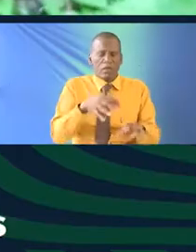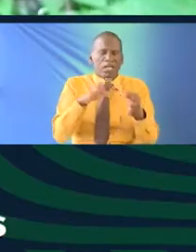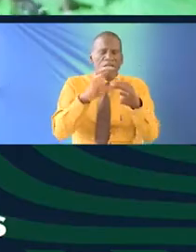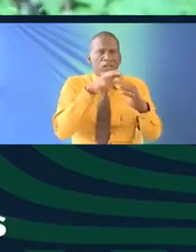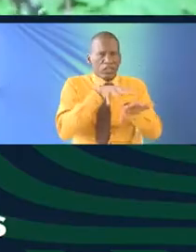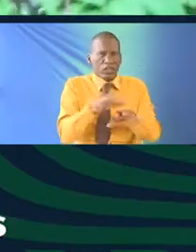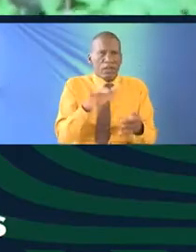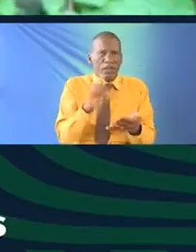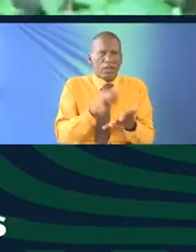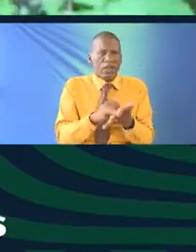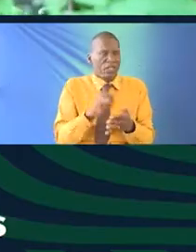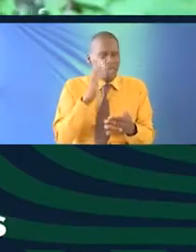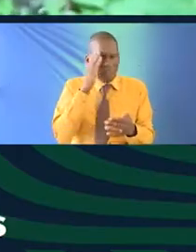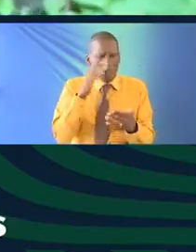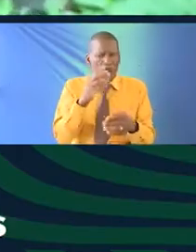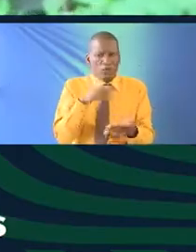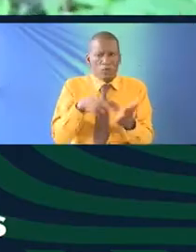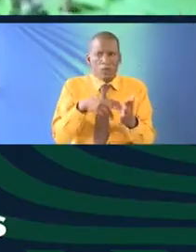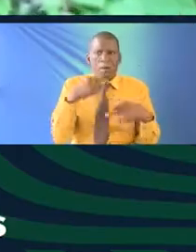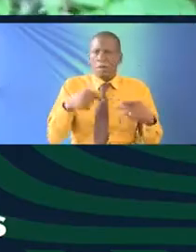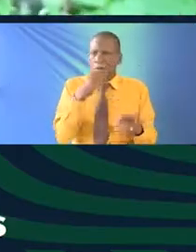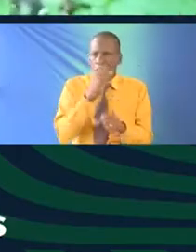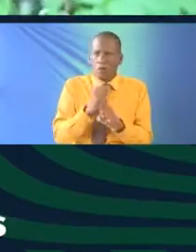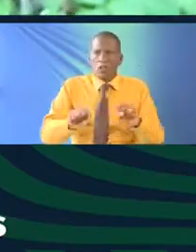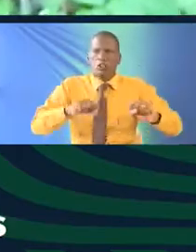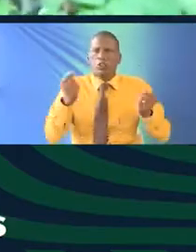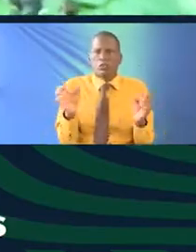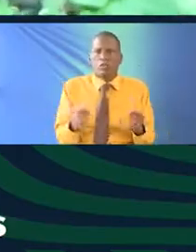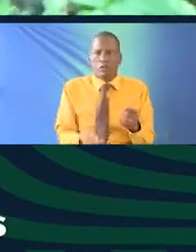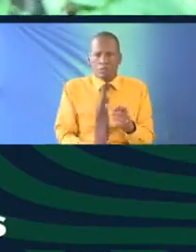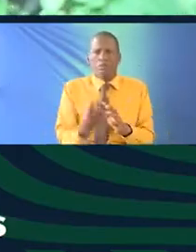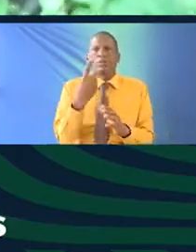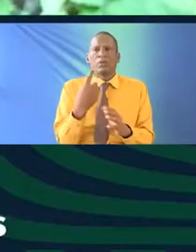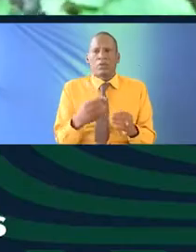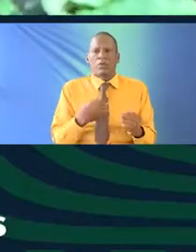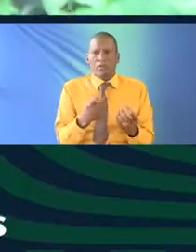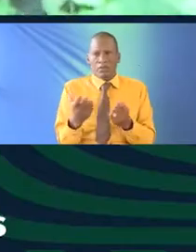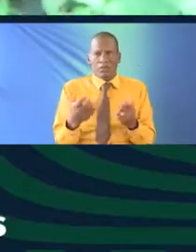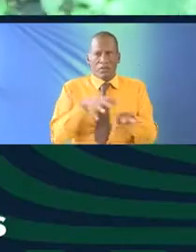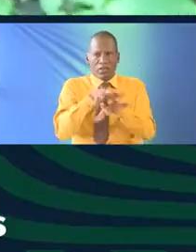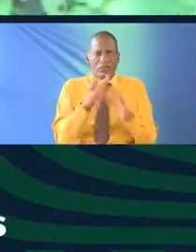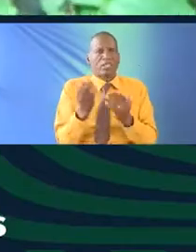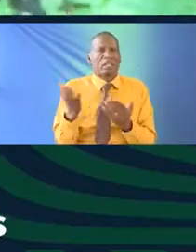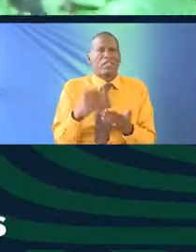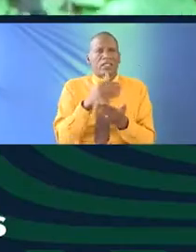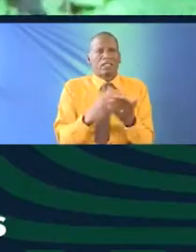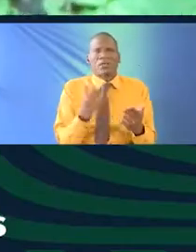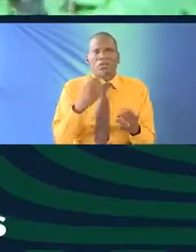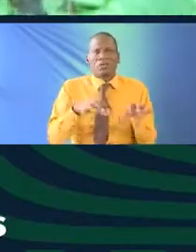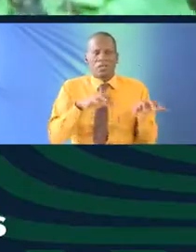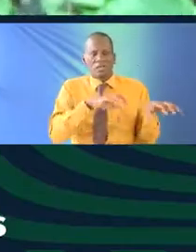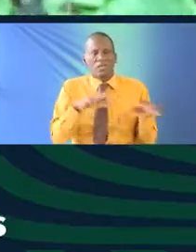and by that I think you mean the people who sort of like make social media pop so we have quite a few influencers some